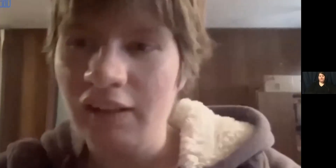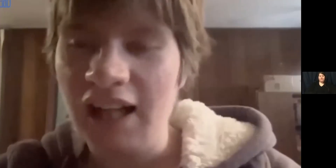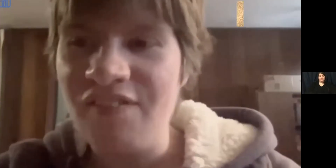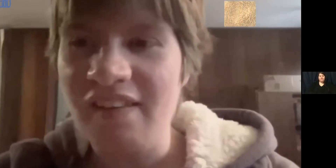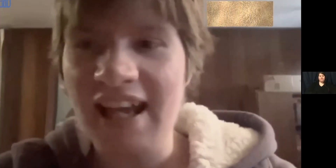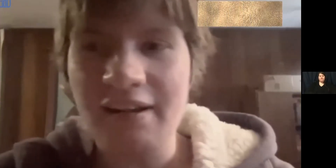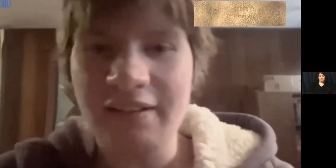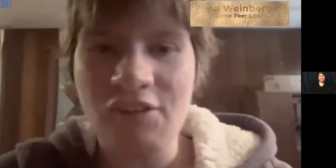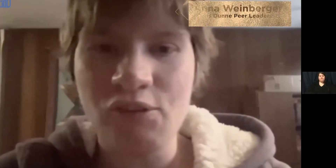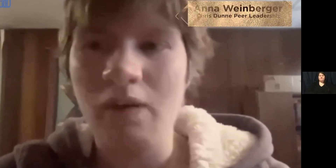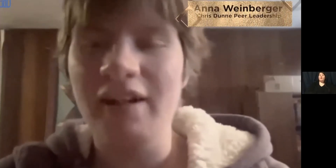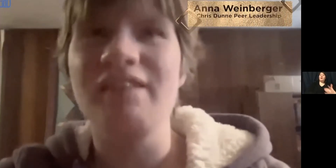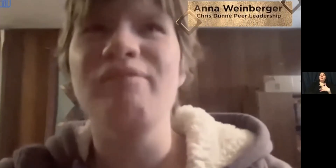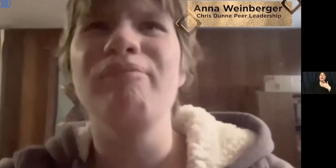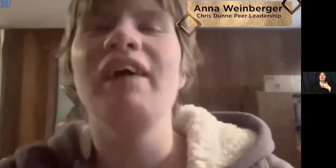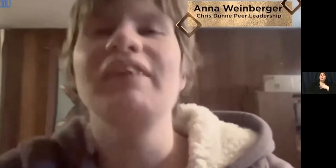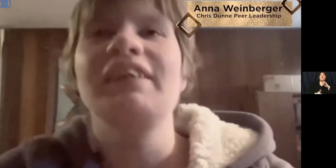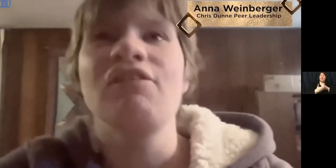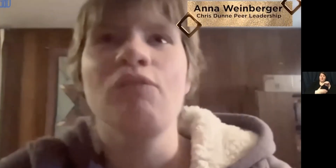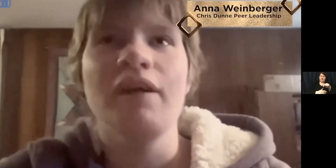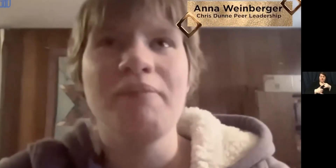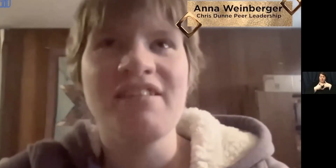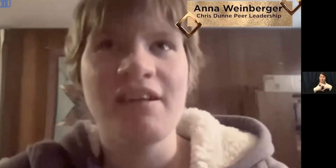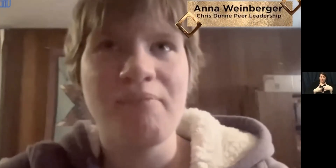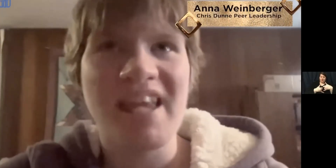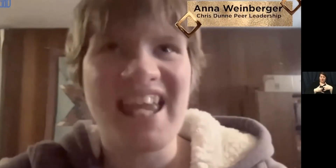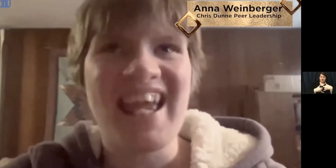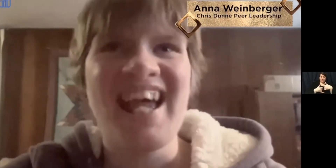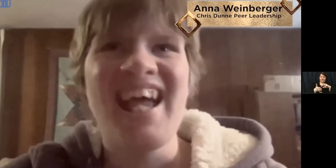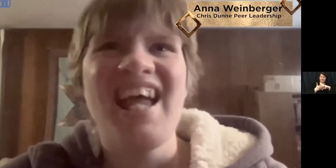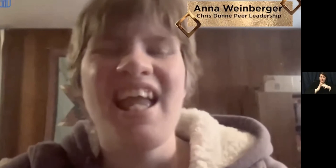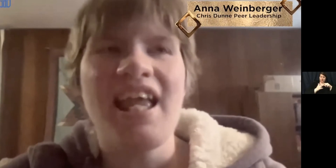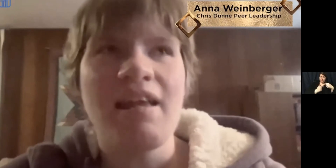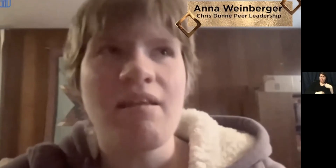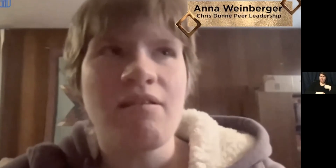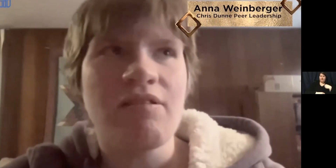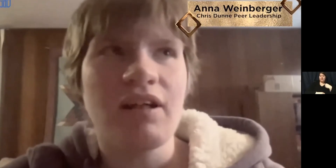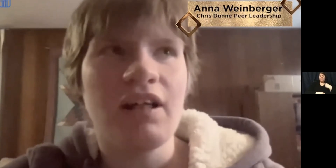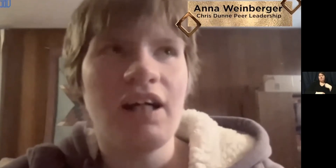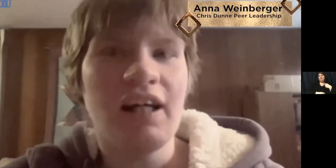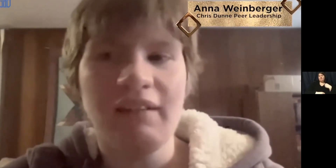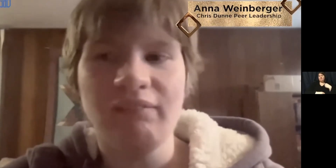I feel that this award, what this award means to me is